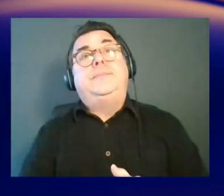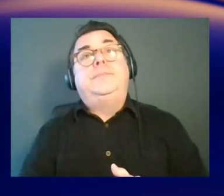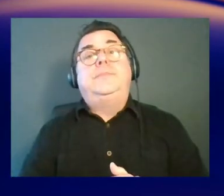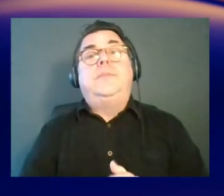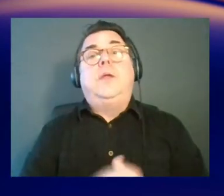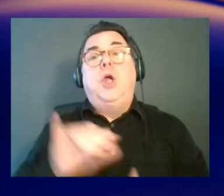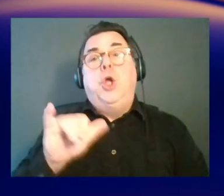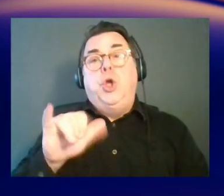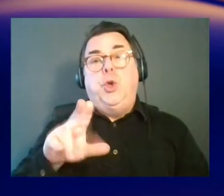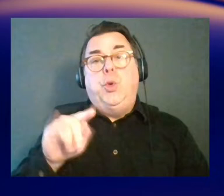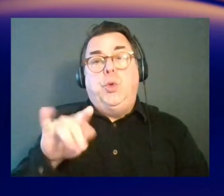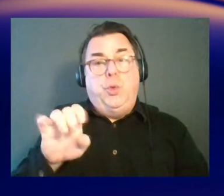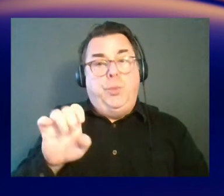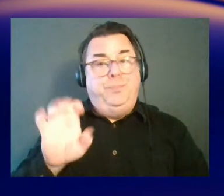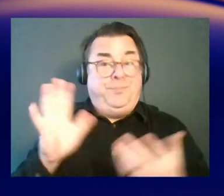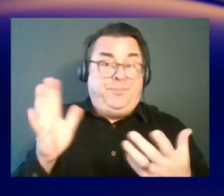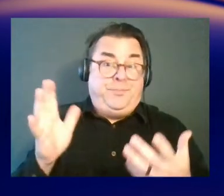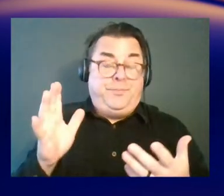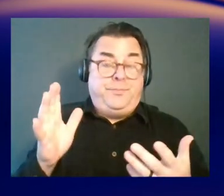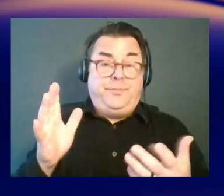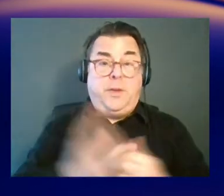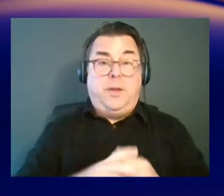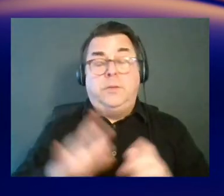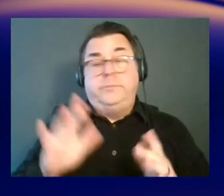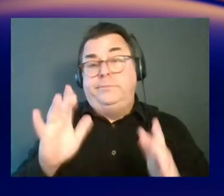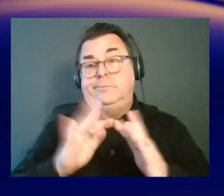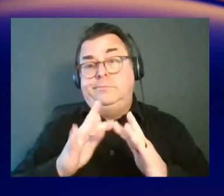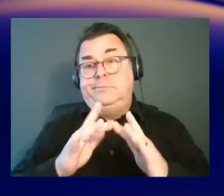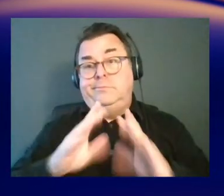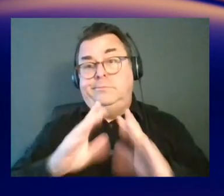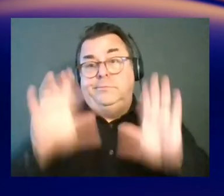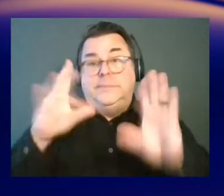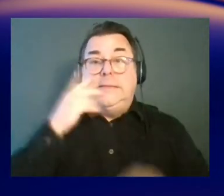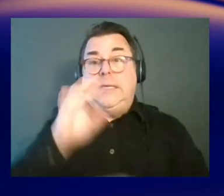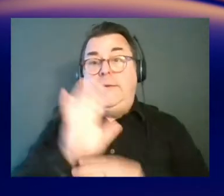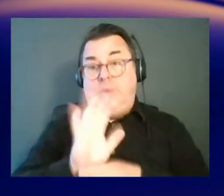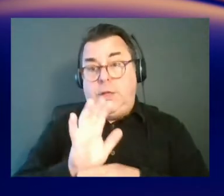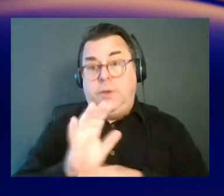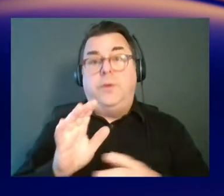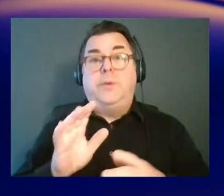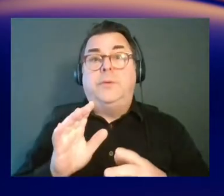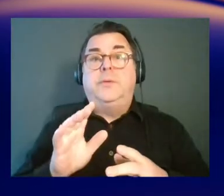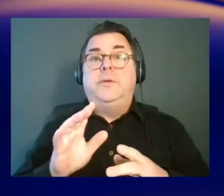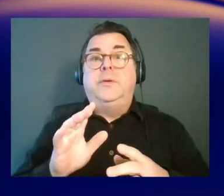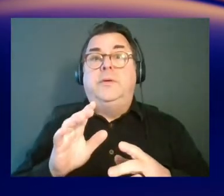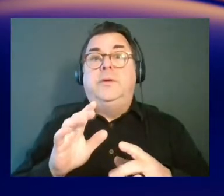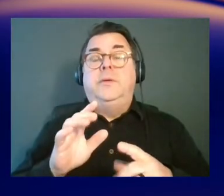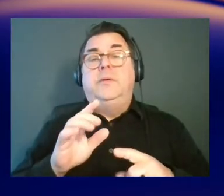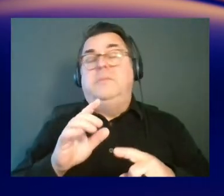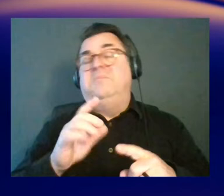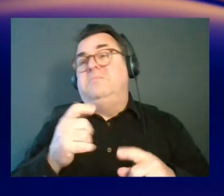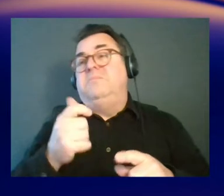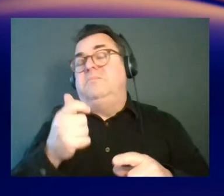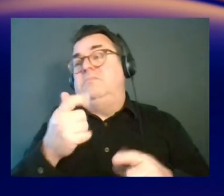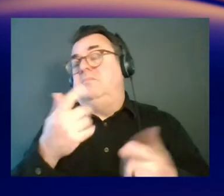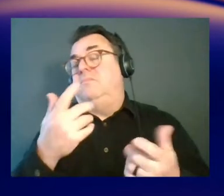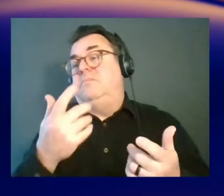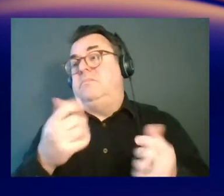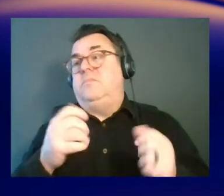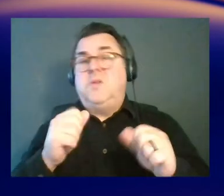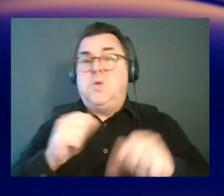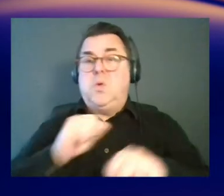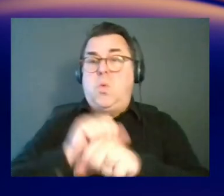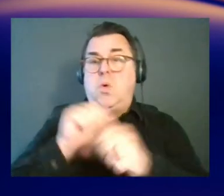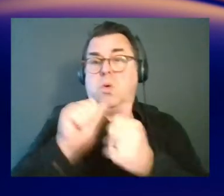where you can just go online, you can look at videos, right? In theory, if they're permissibly licensed, you could potentially, you know, work with the